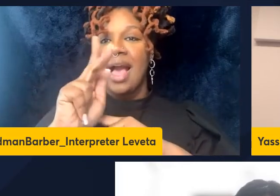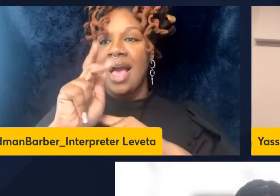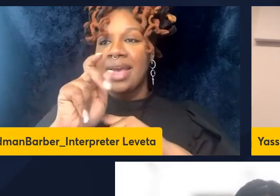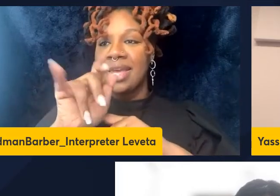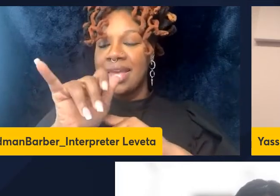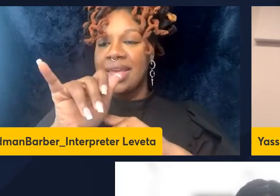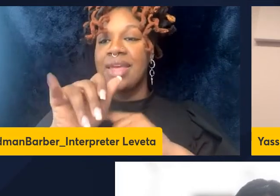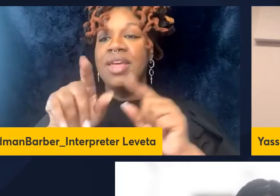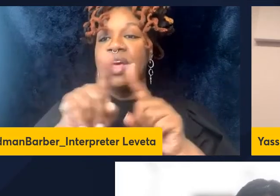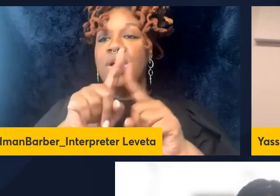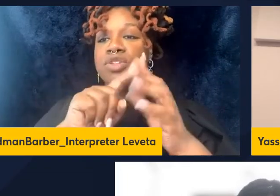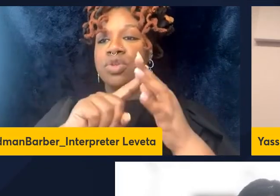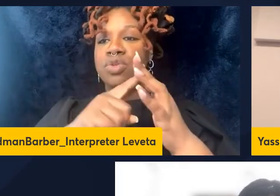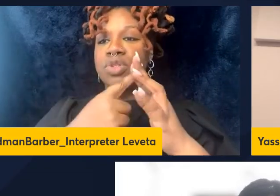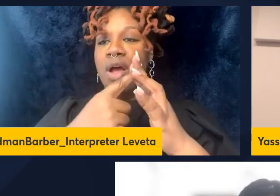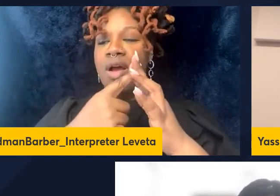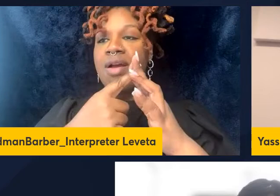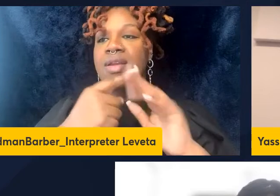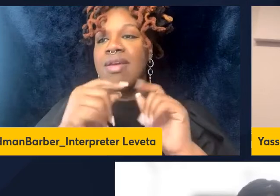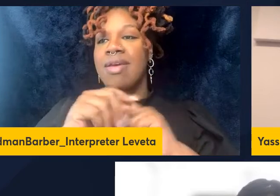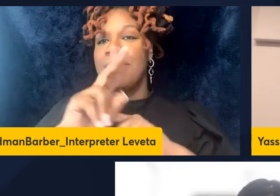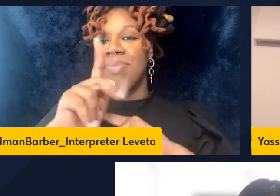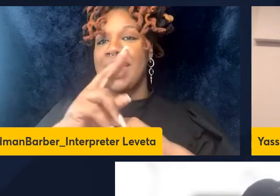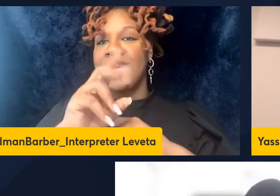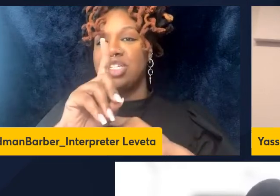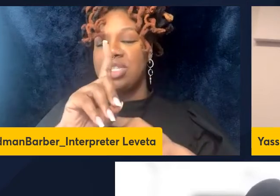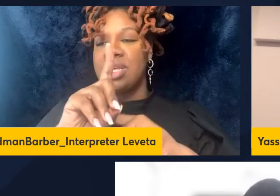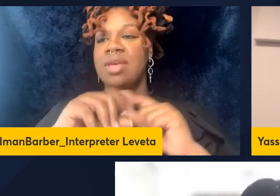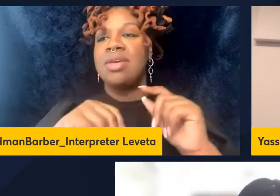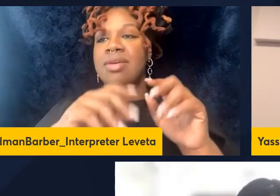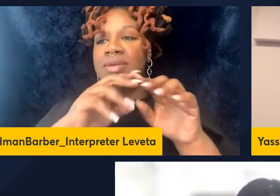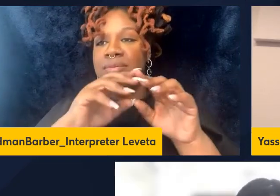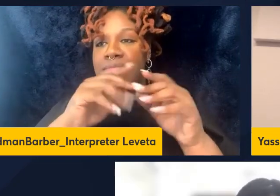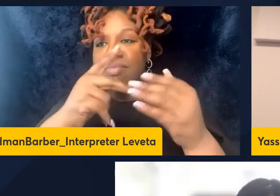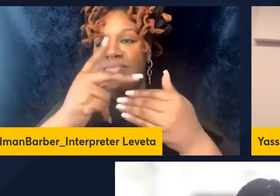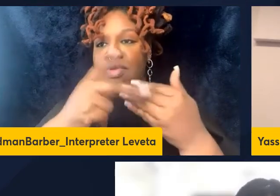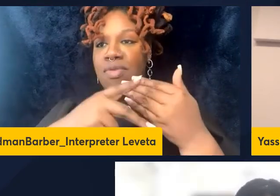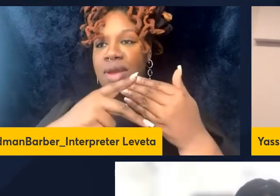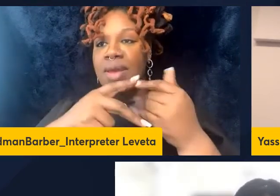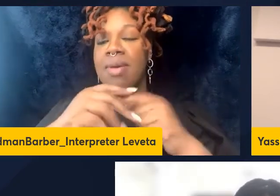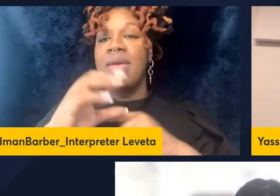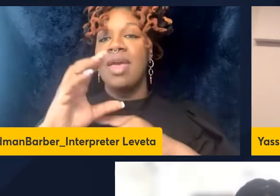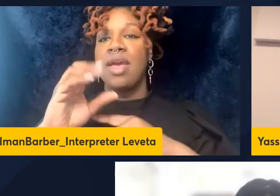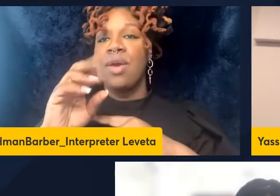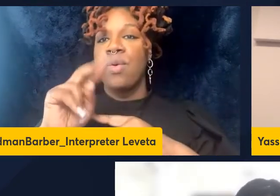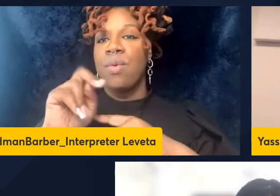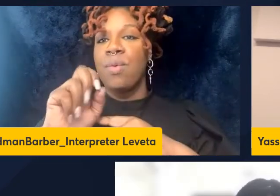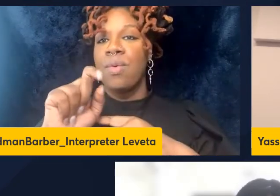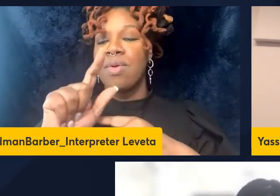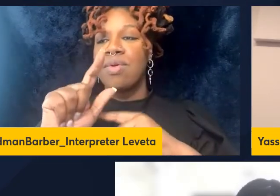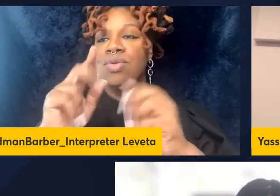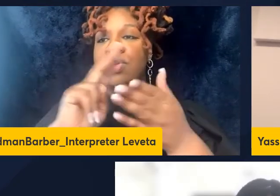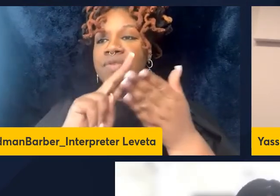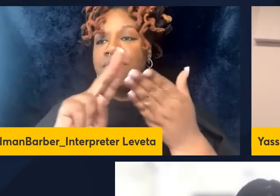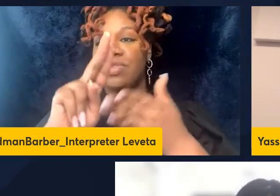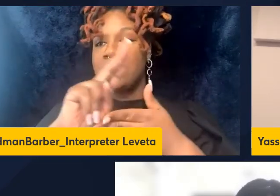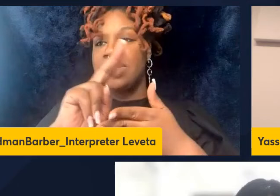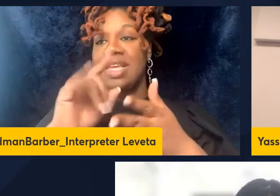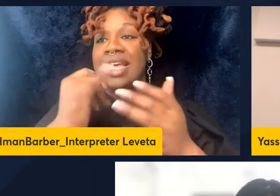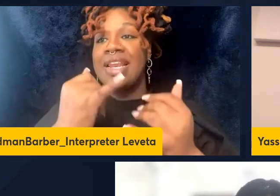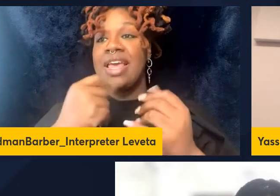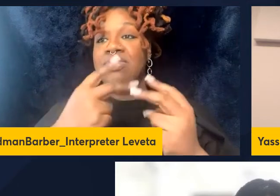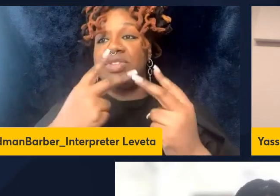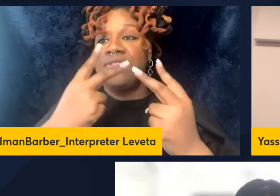doctoral program in immunology and infectious disease at Cornell University and is currently a visiting postdoctoral fellow in the